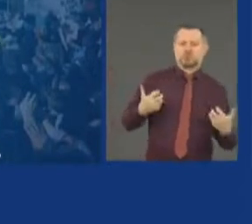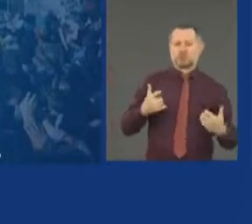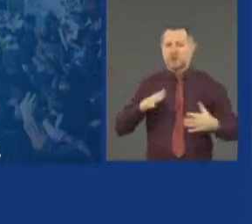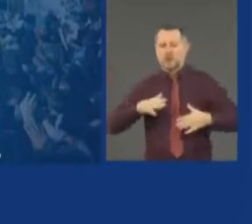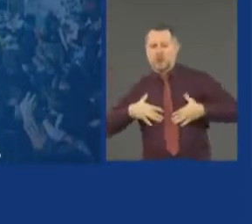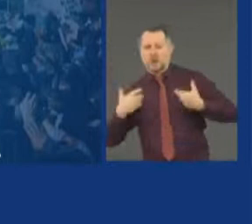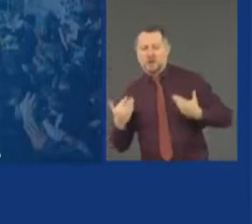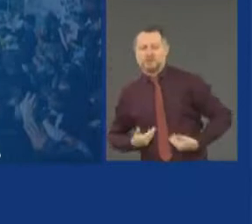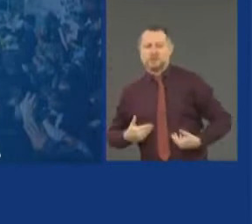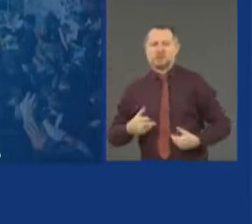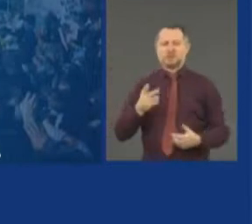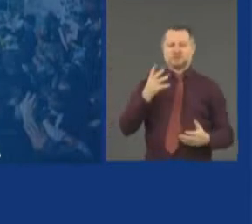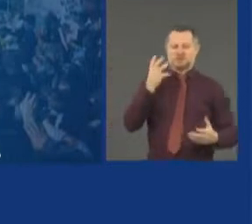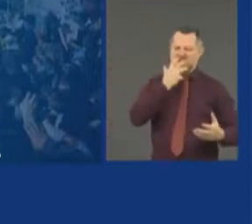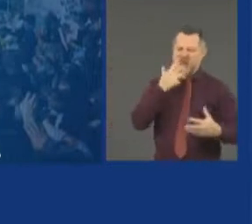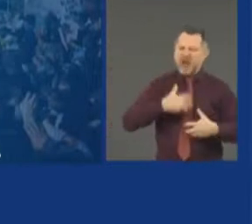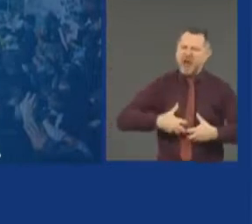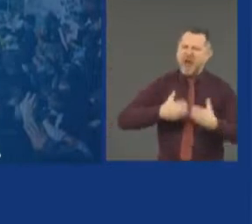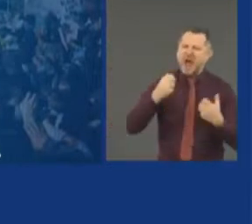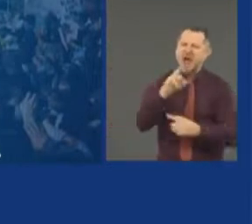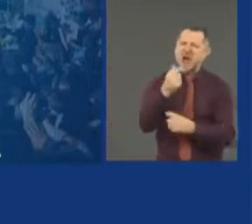all these issues are getting blurred.